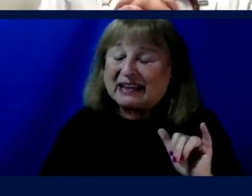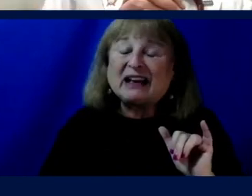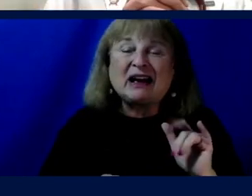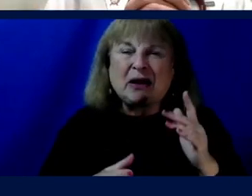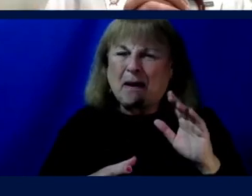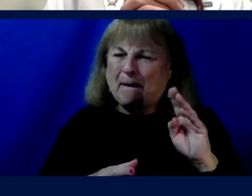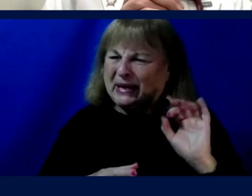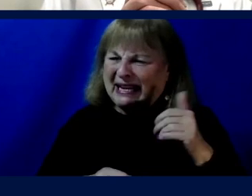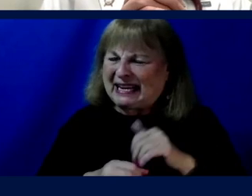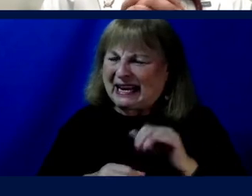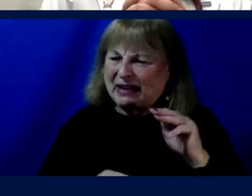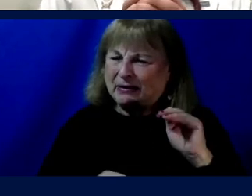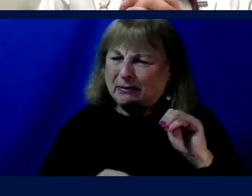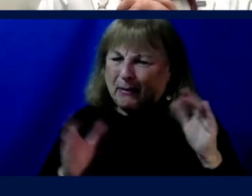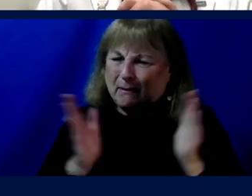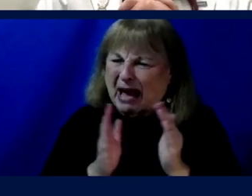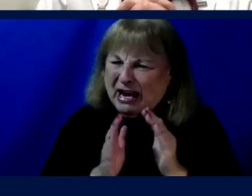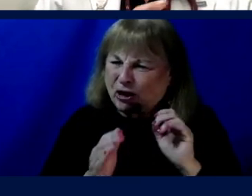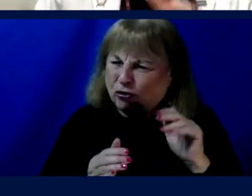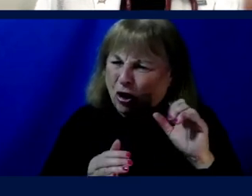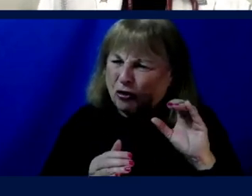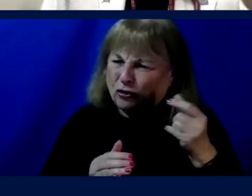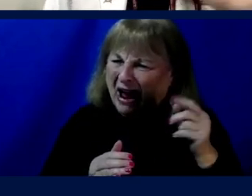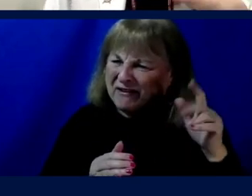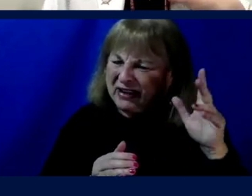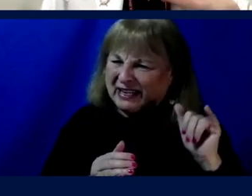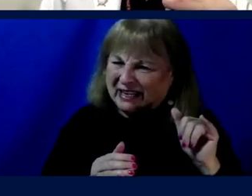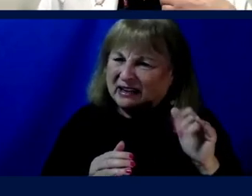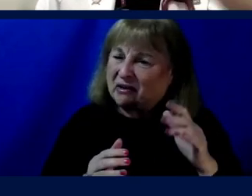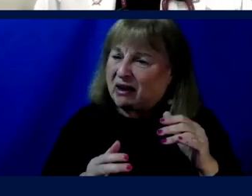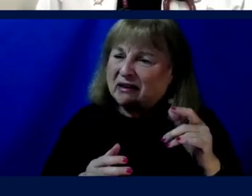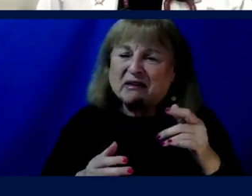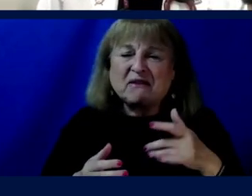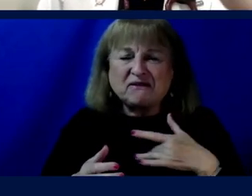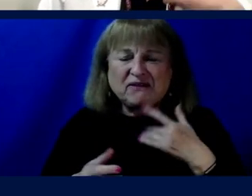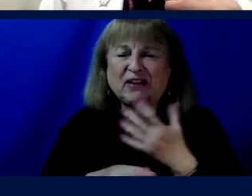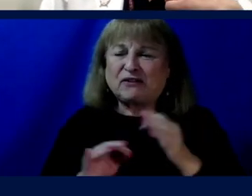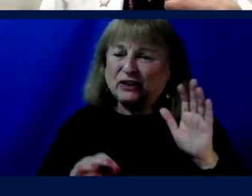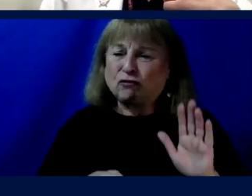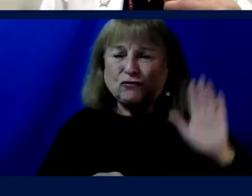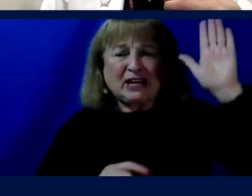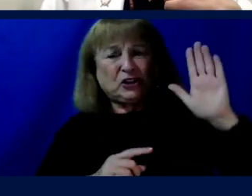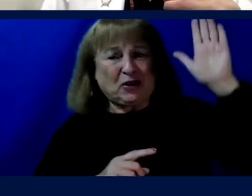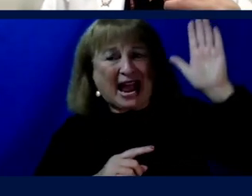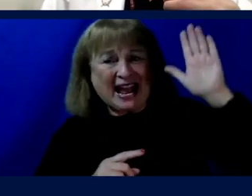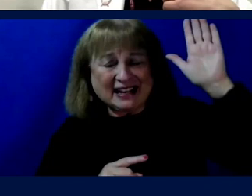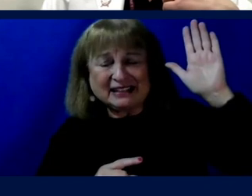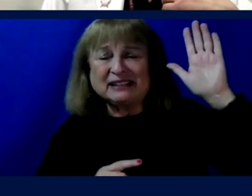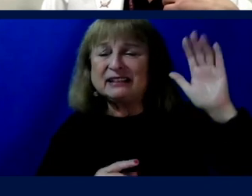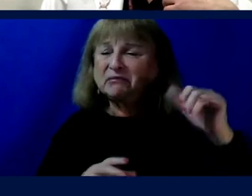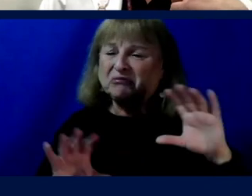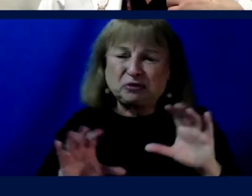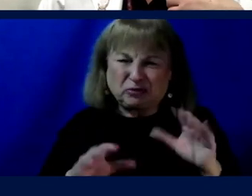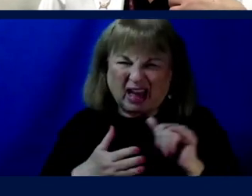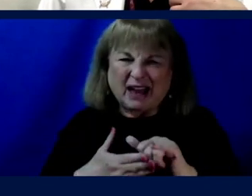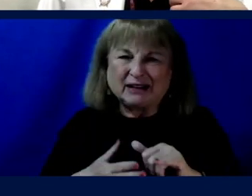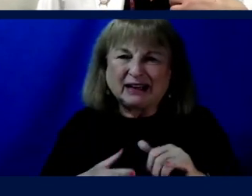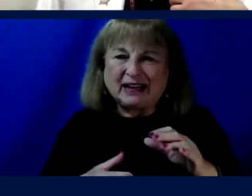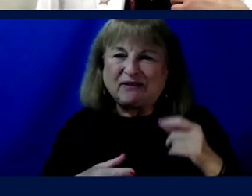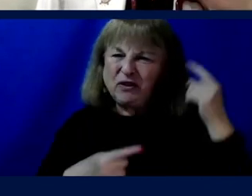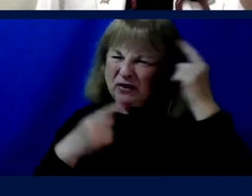microgravity environment requires high performance. Feel free to flip your hand up, raise your hand, do all those things.